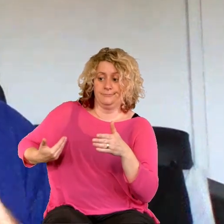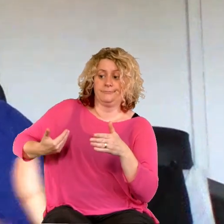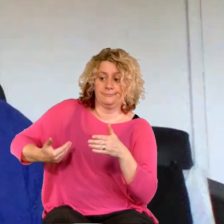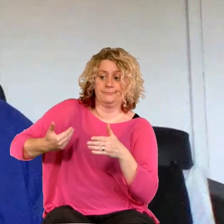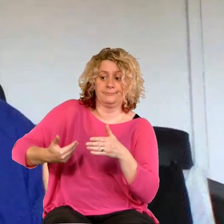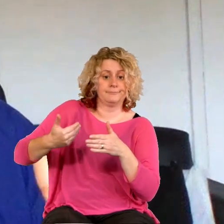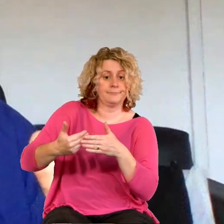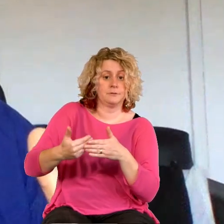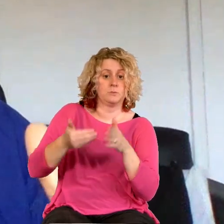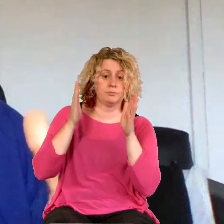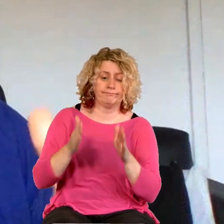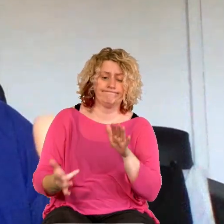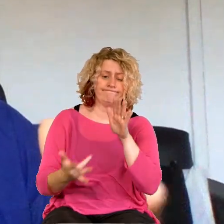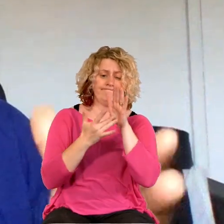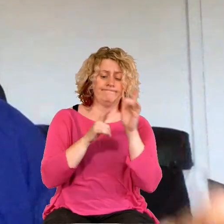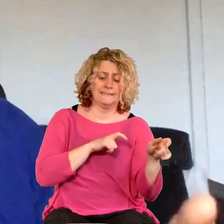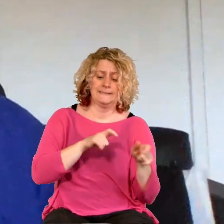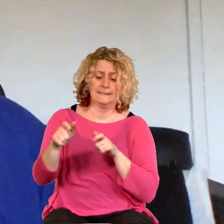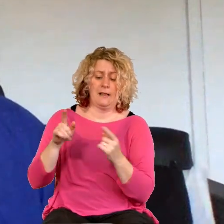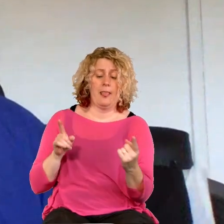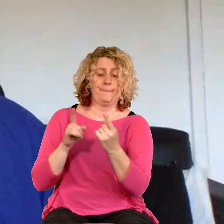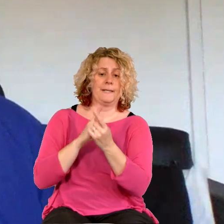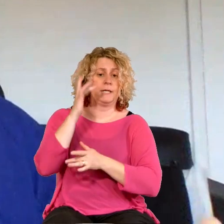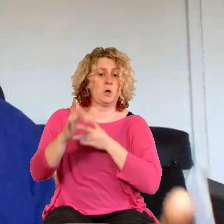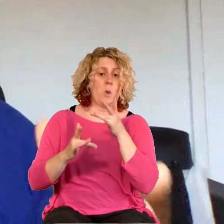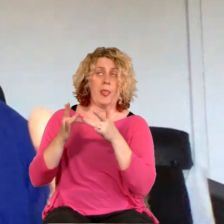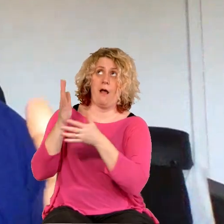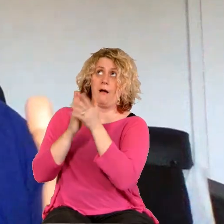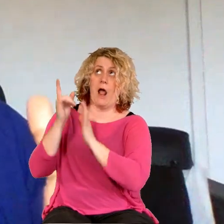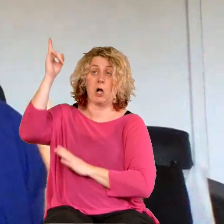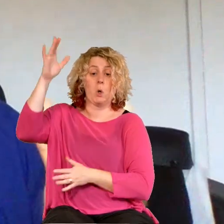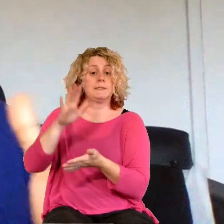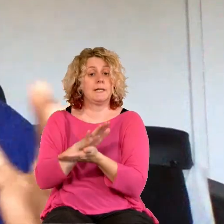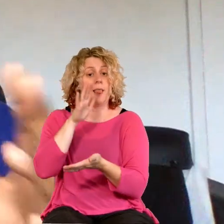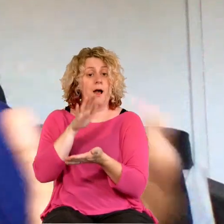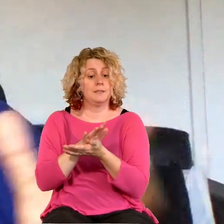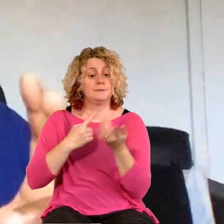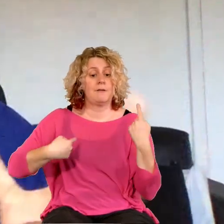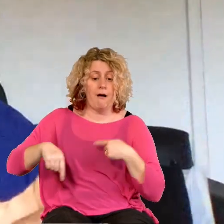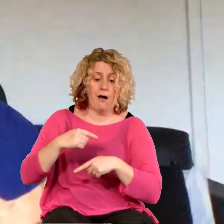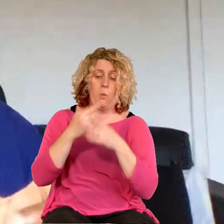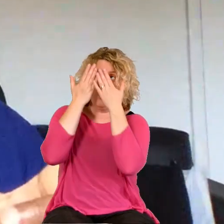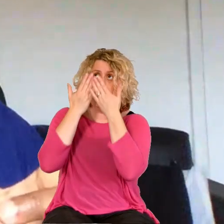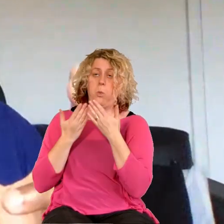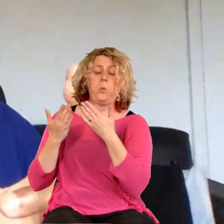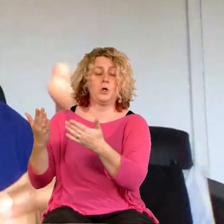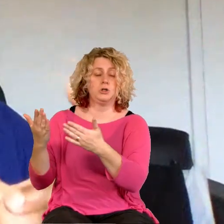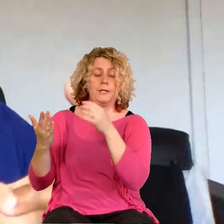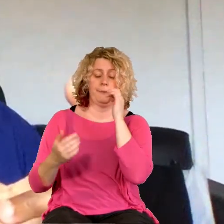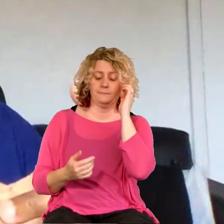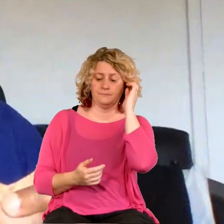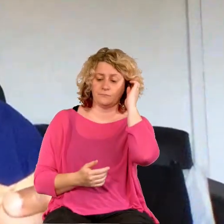expression of worship that God delights in, and sometimes people can kind of get